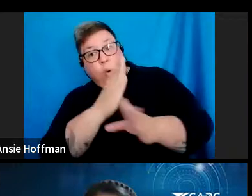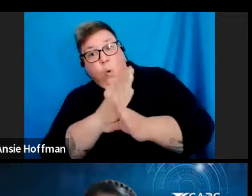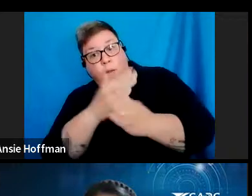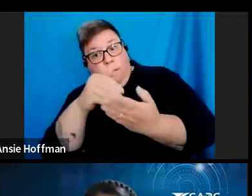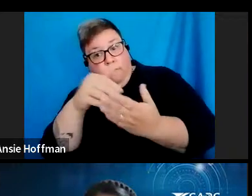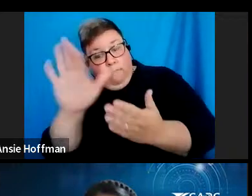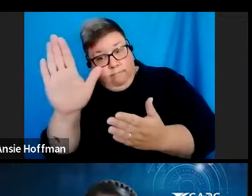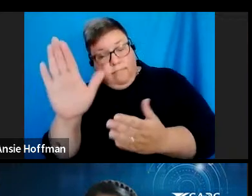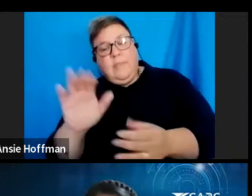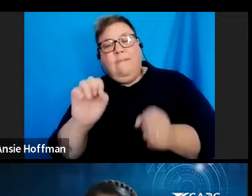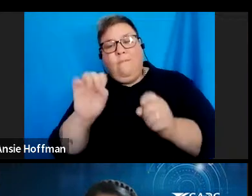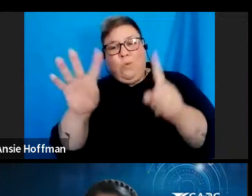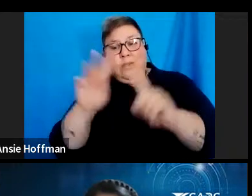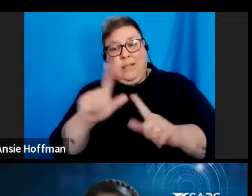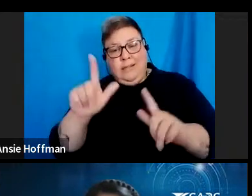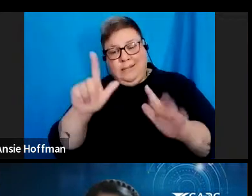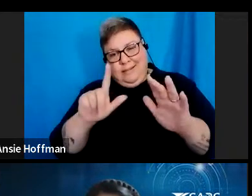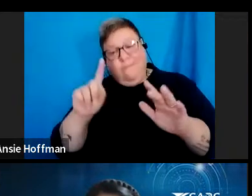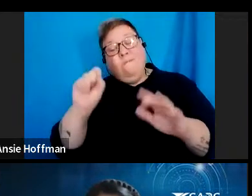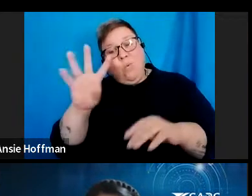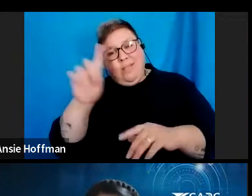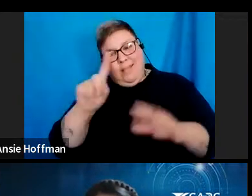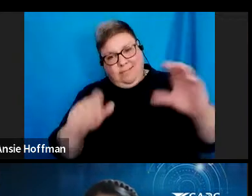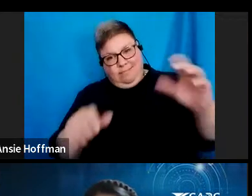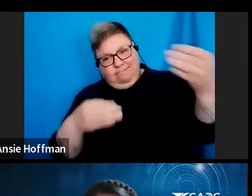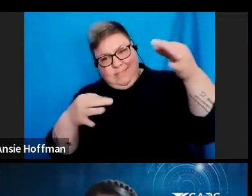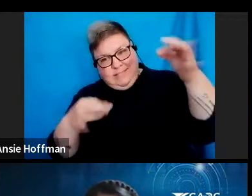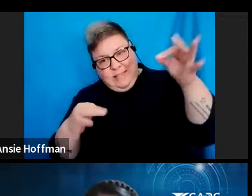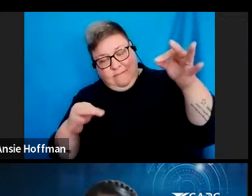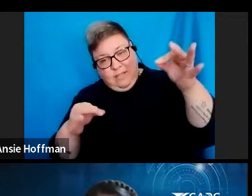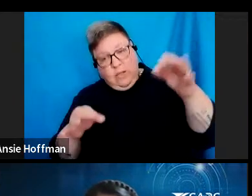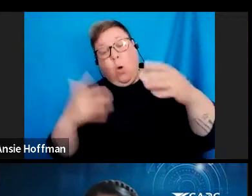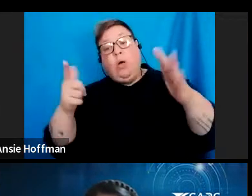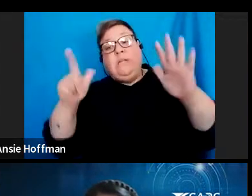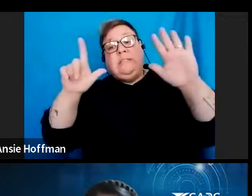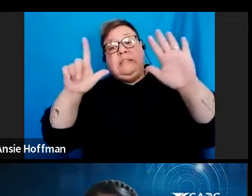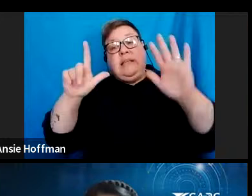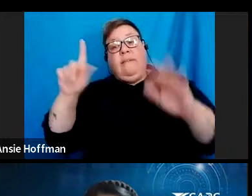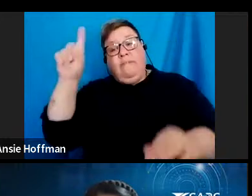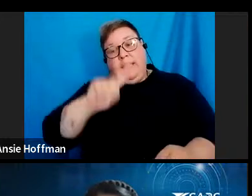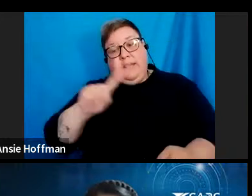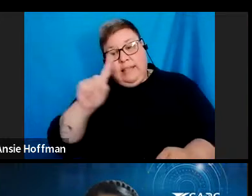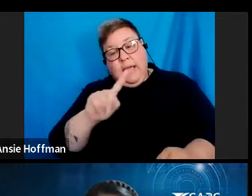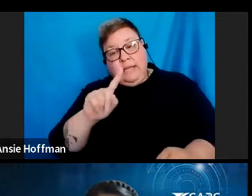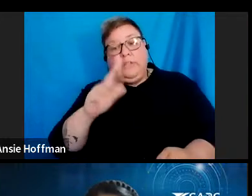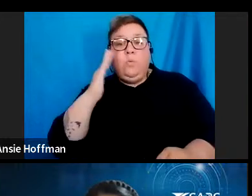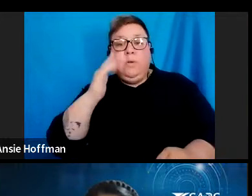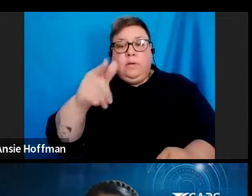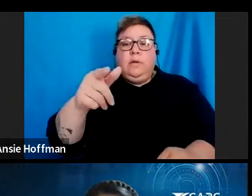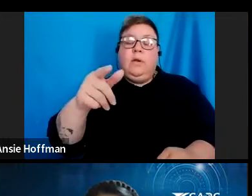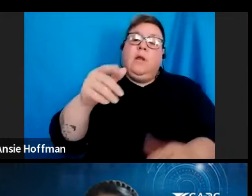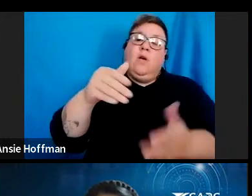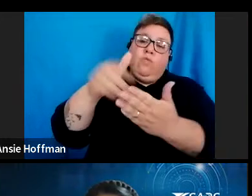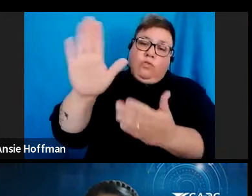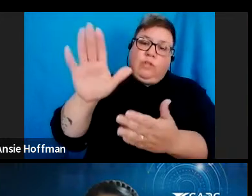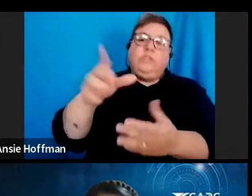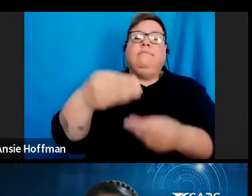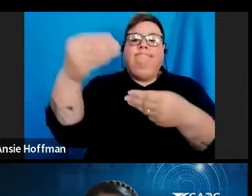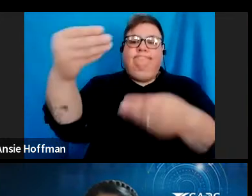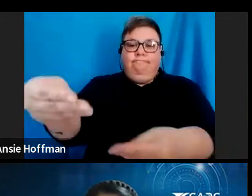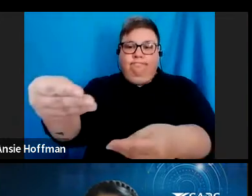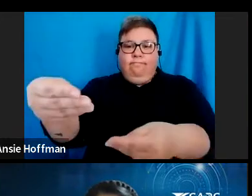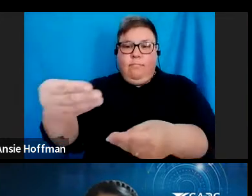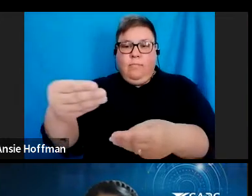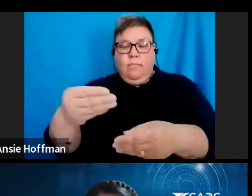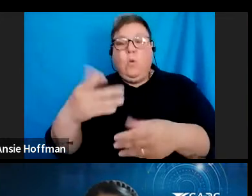days after the employer has ceased to be an employer, or a further period as the commissioner under special